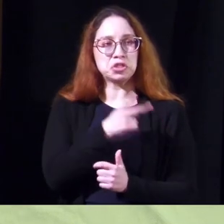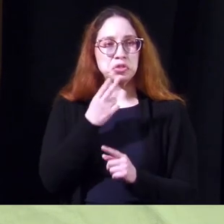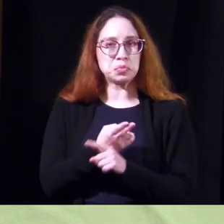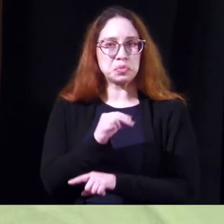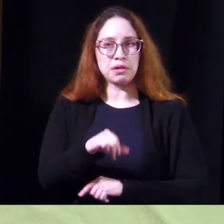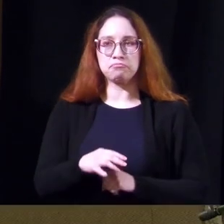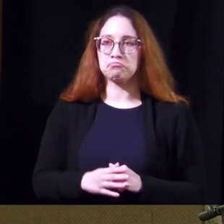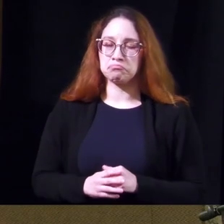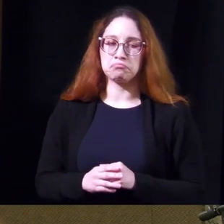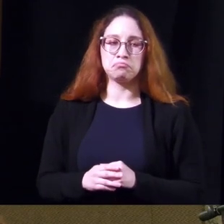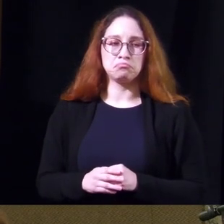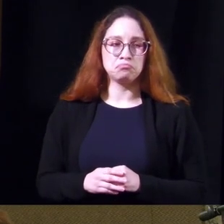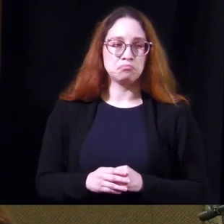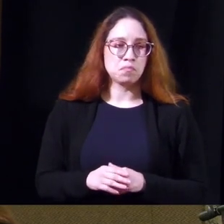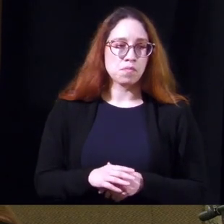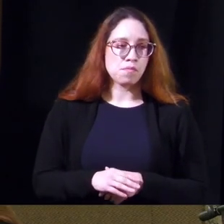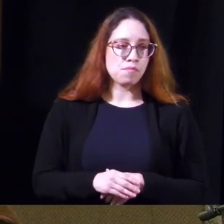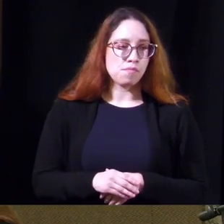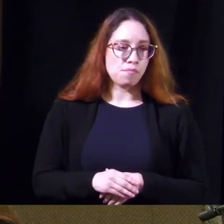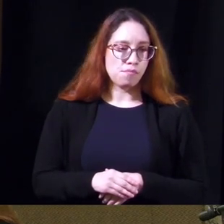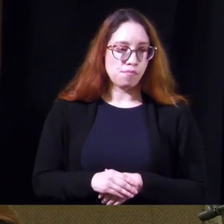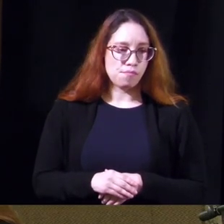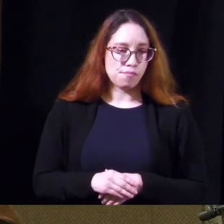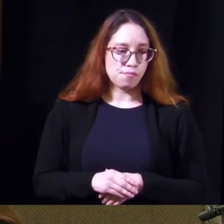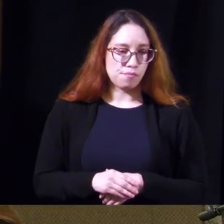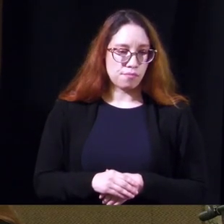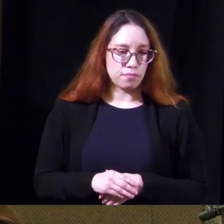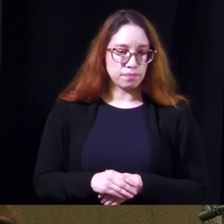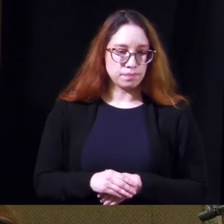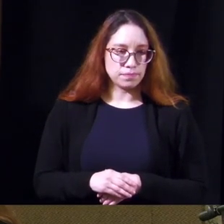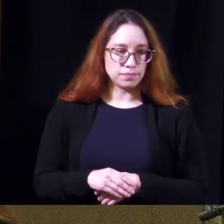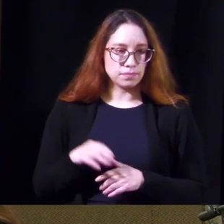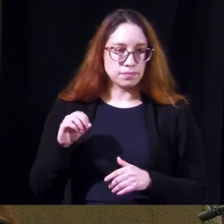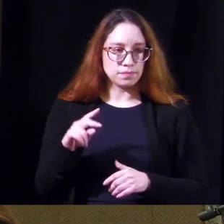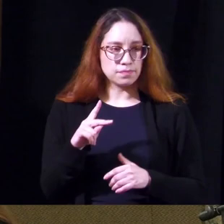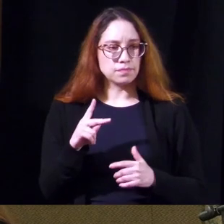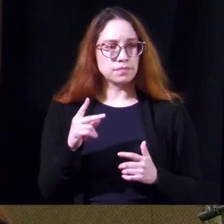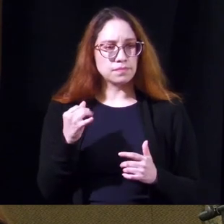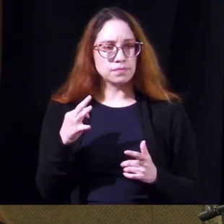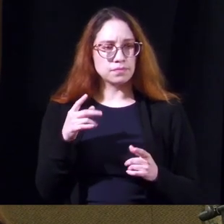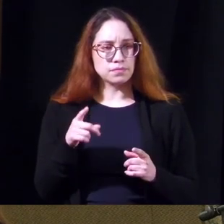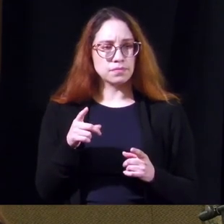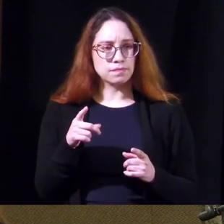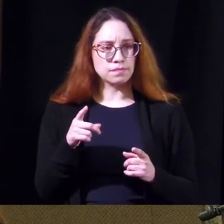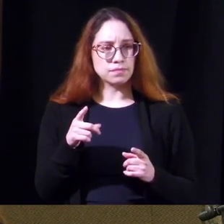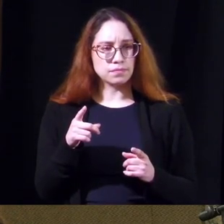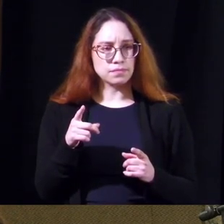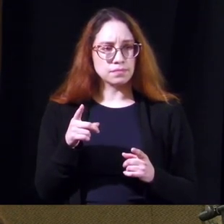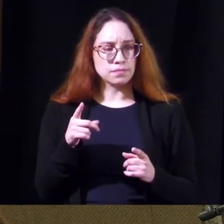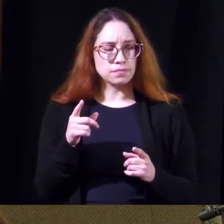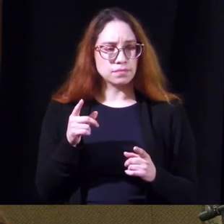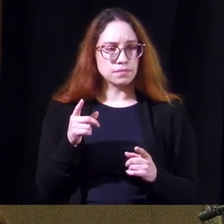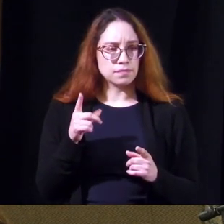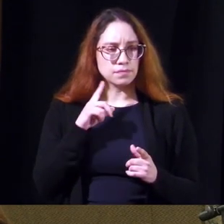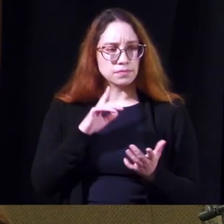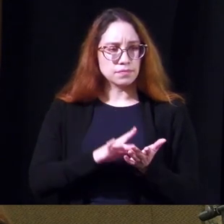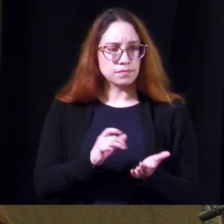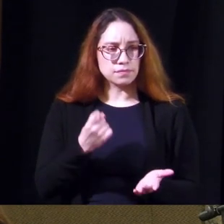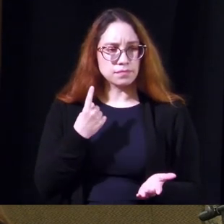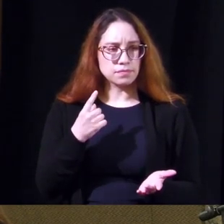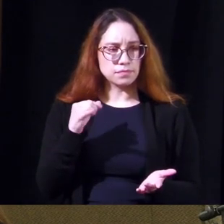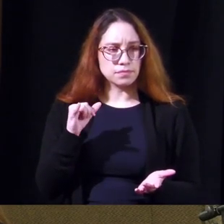okay um if you're taking uh meds for